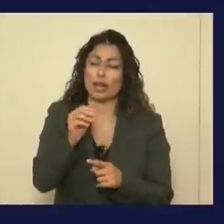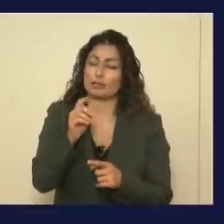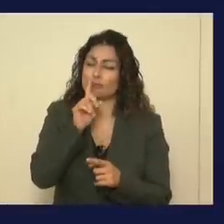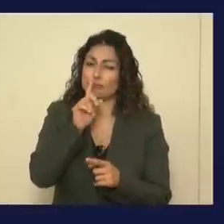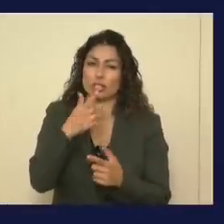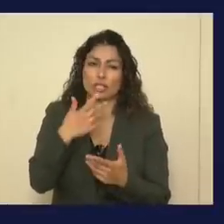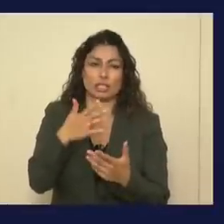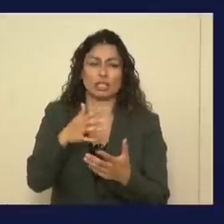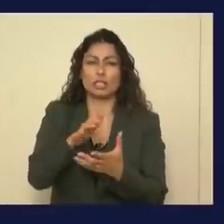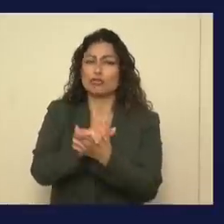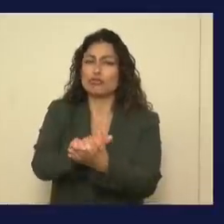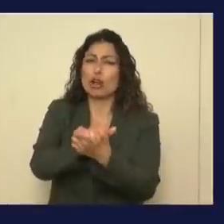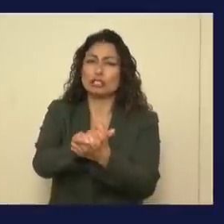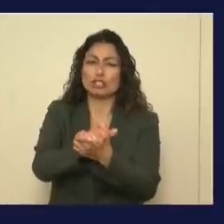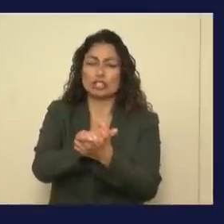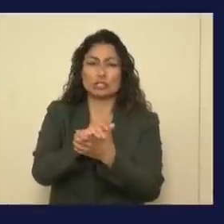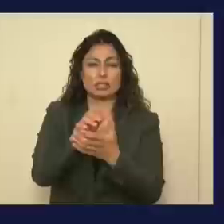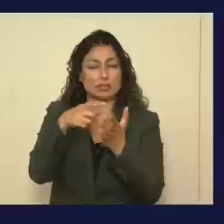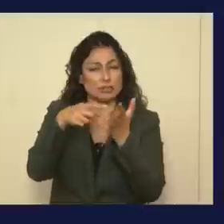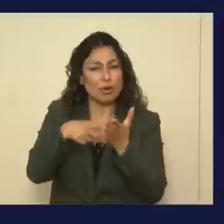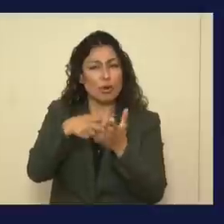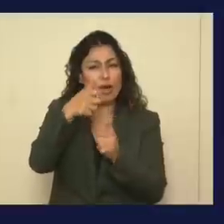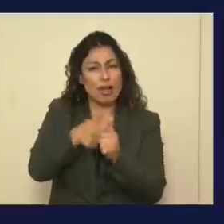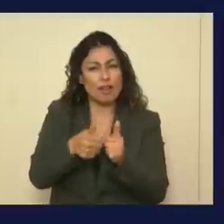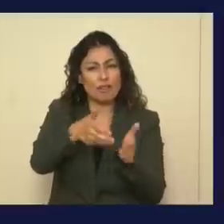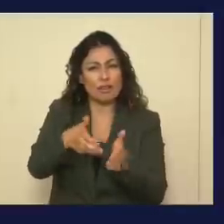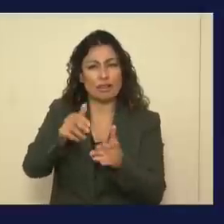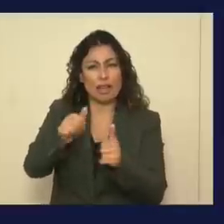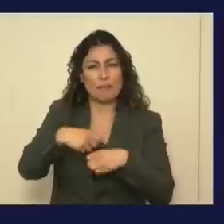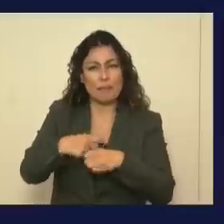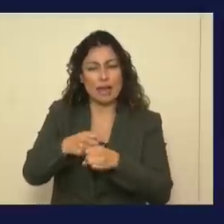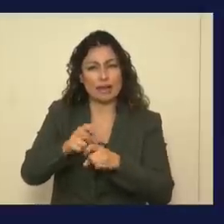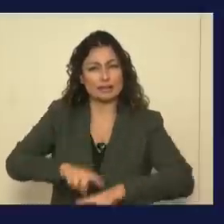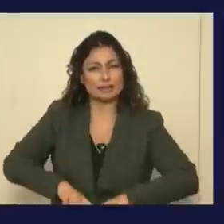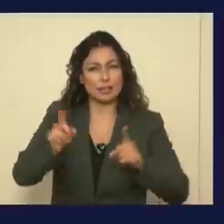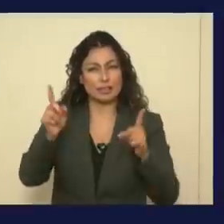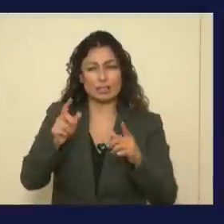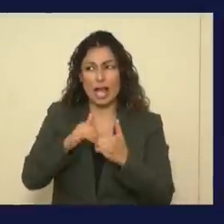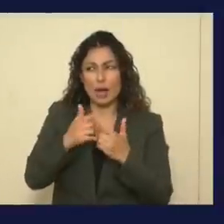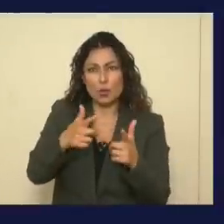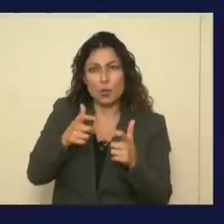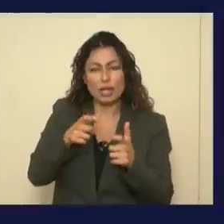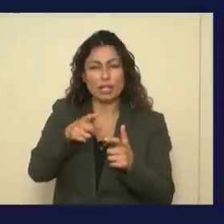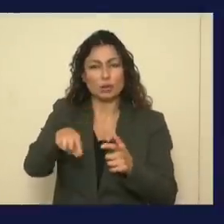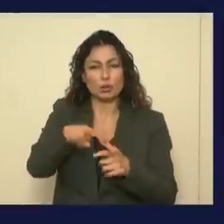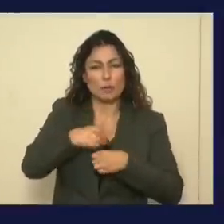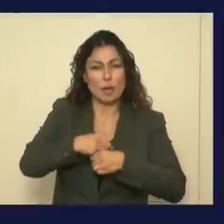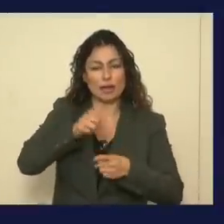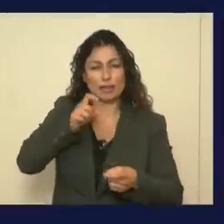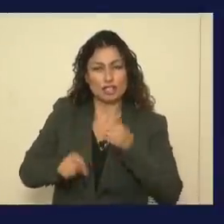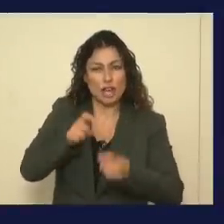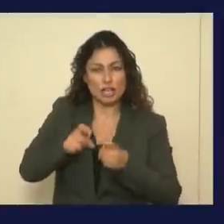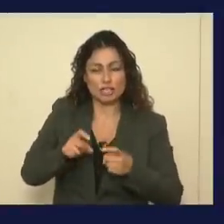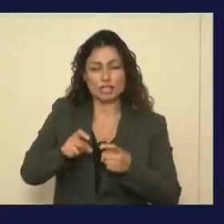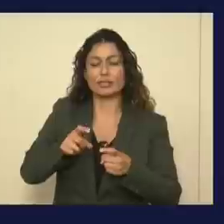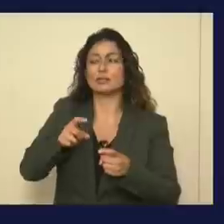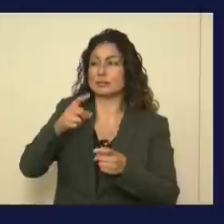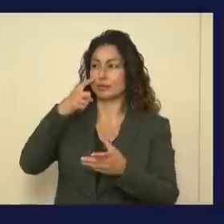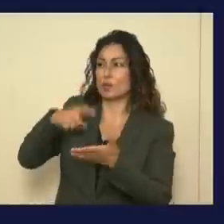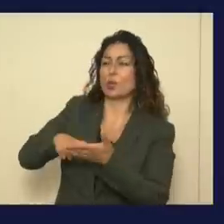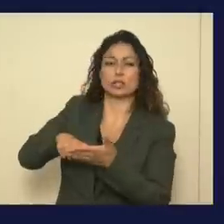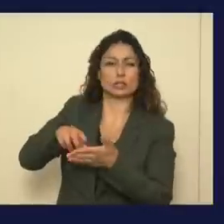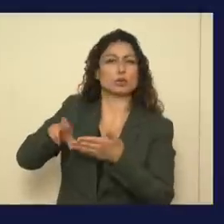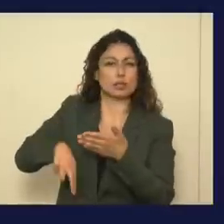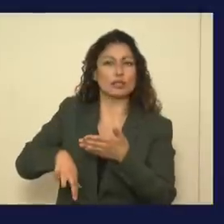it should show you that every one of us can make a difference in how quickly you can make those changes and see the results.